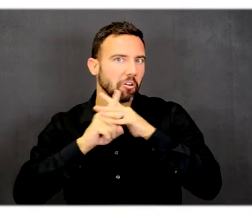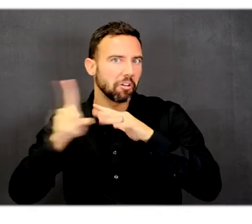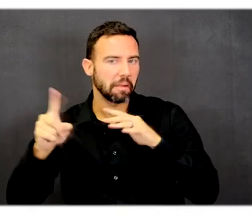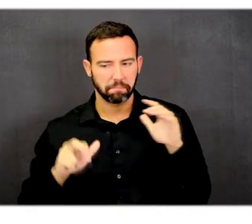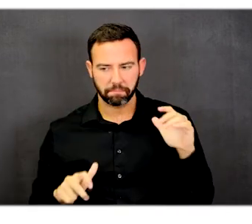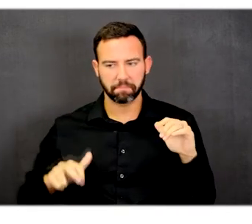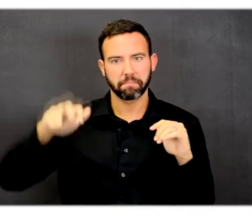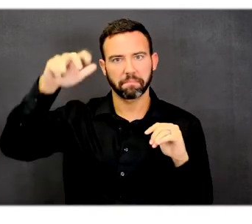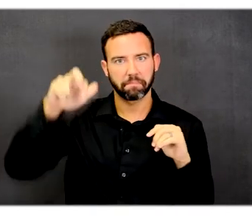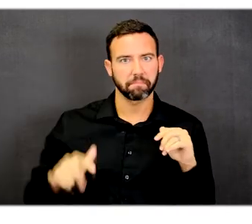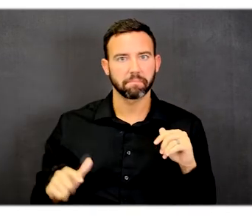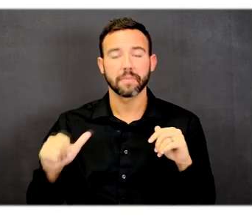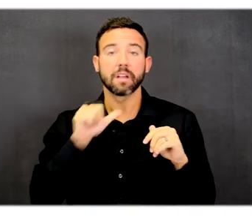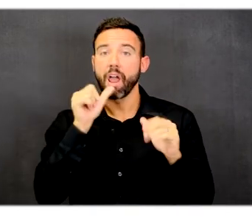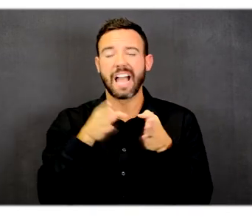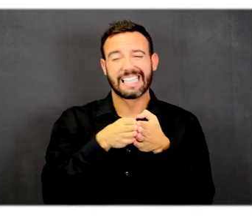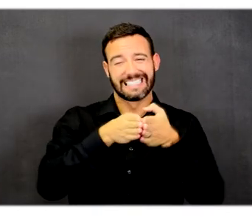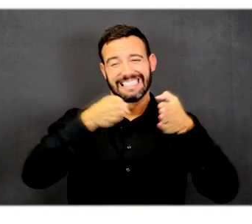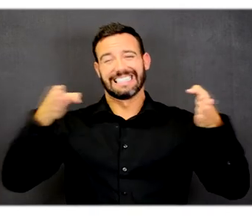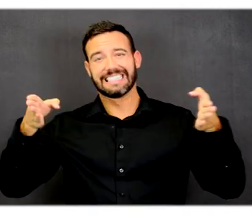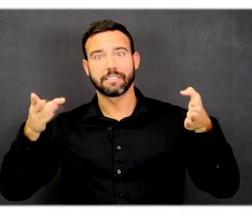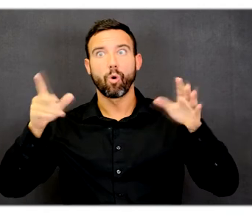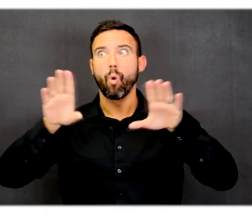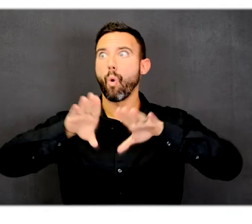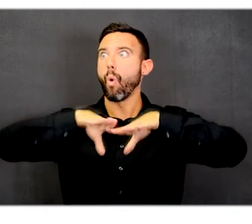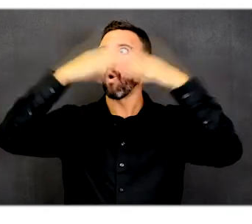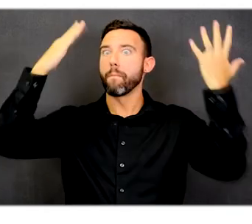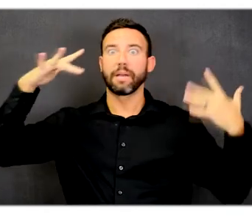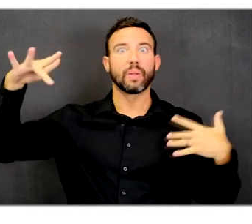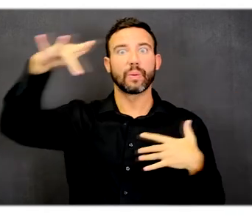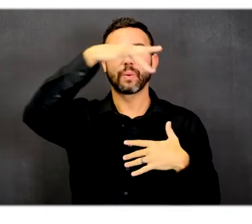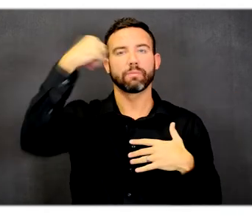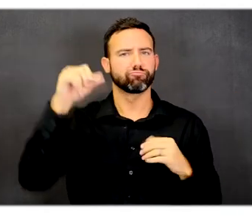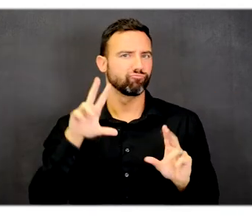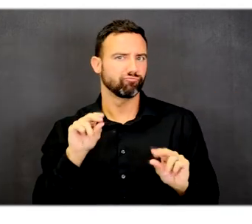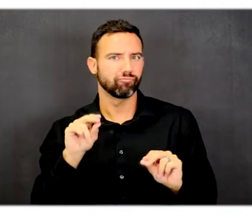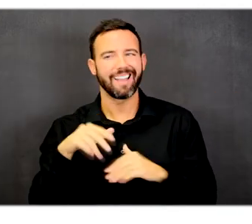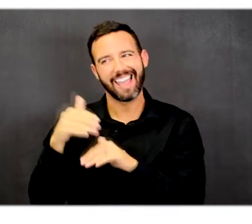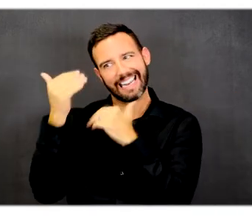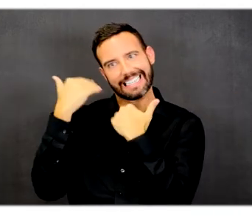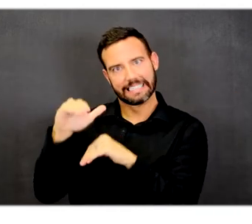It is not grand or open and it does not access all the floors.